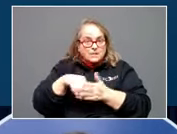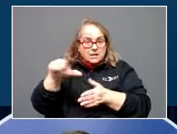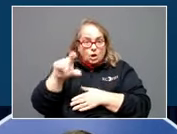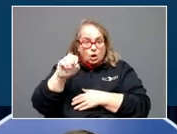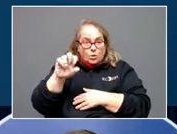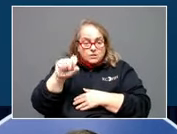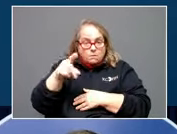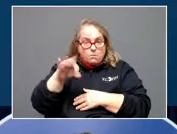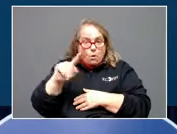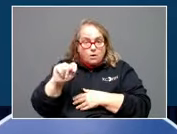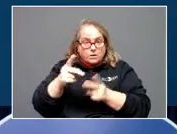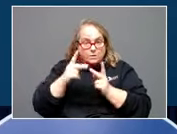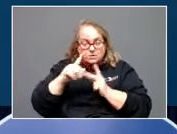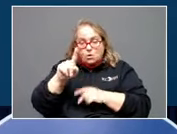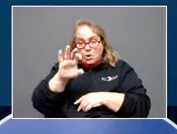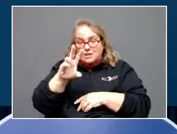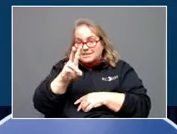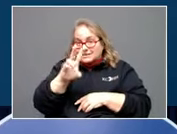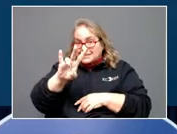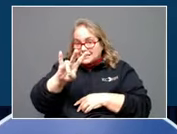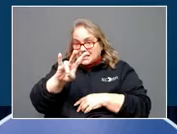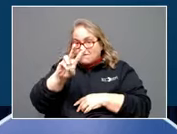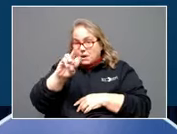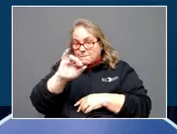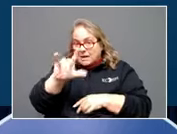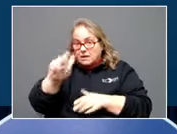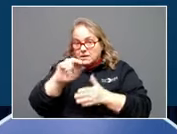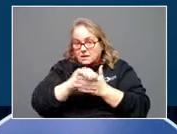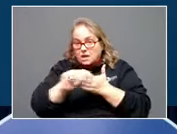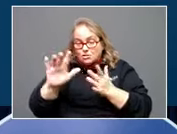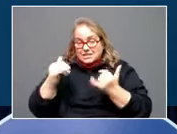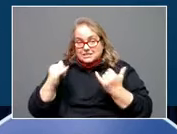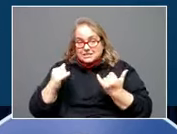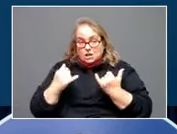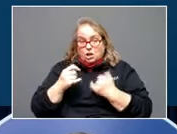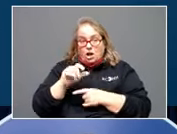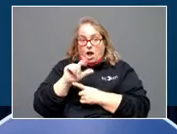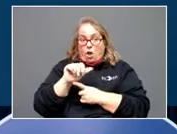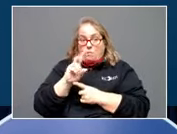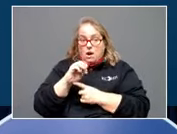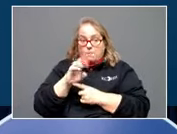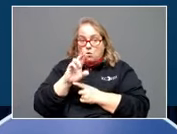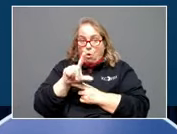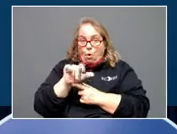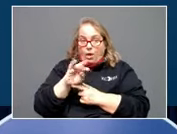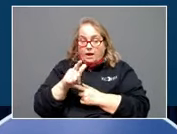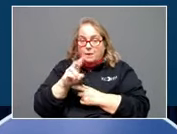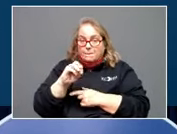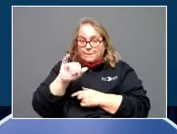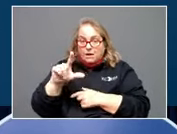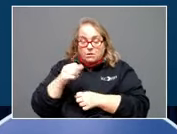$167 million in its existing aluminum rolling mill, creating those 40 full-time